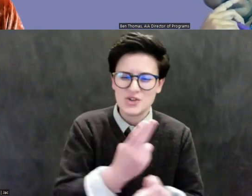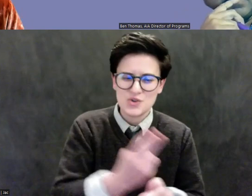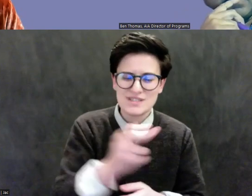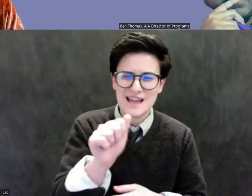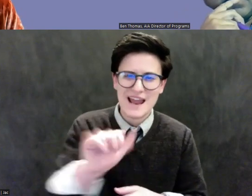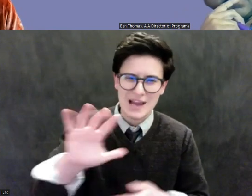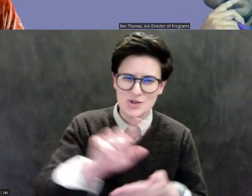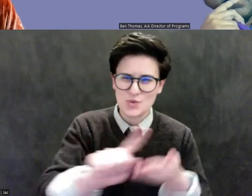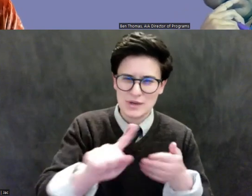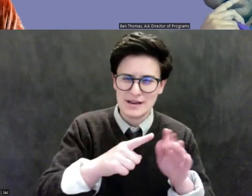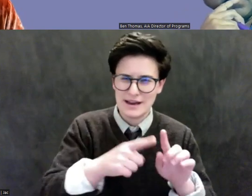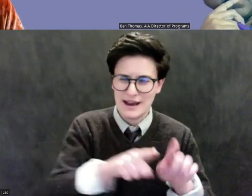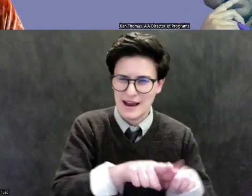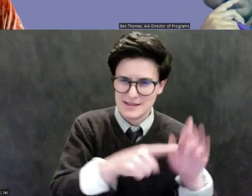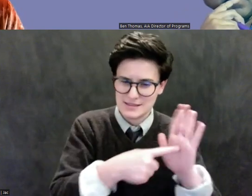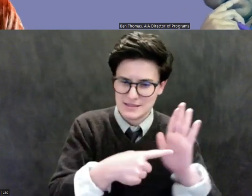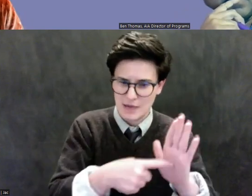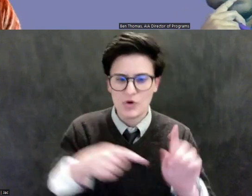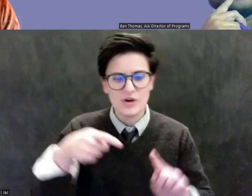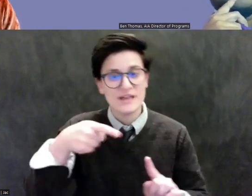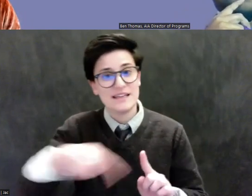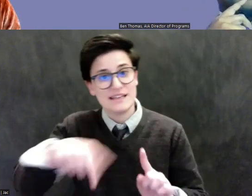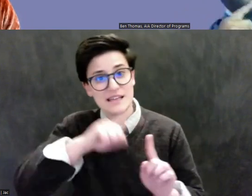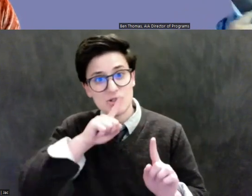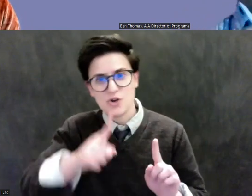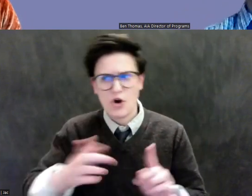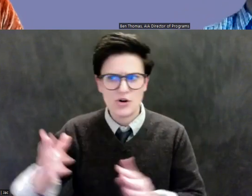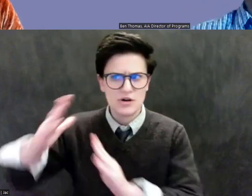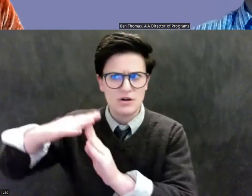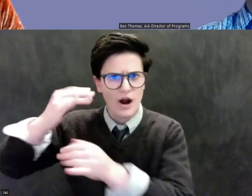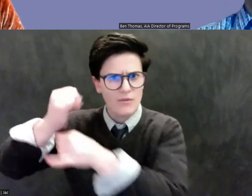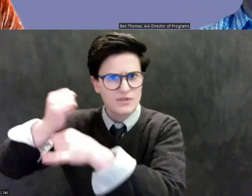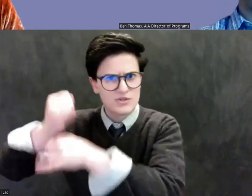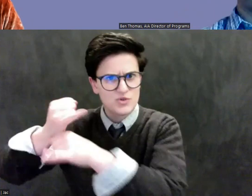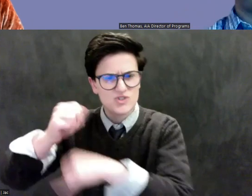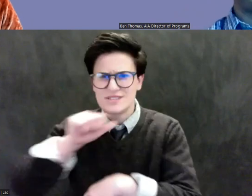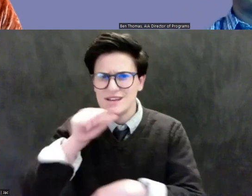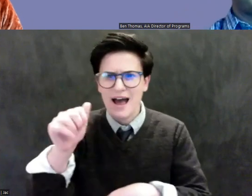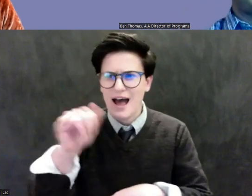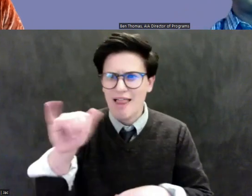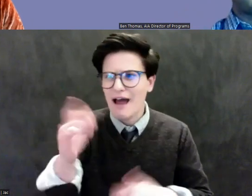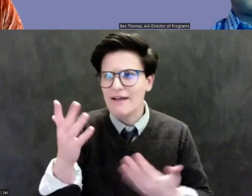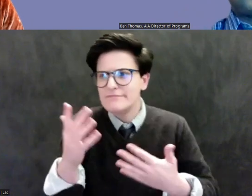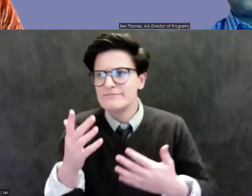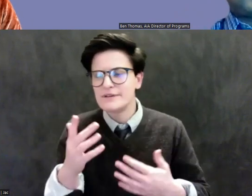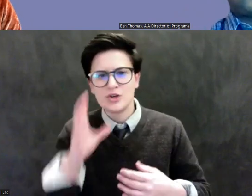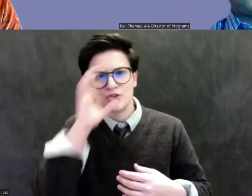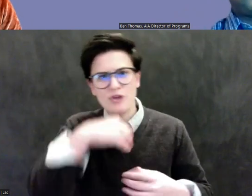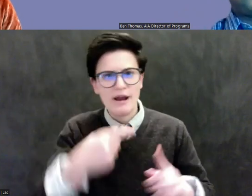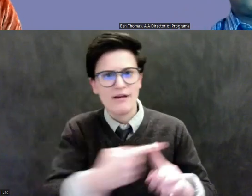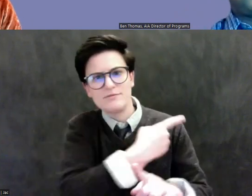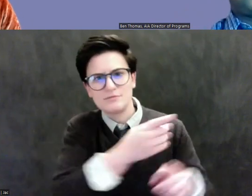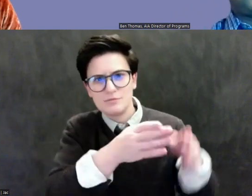top institutions. We're not talking about back alley dealers. We're not talking about anonymous people on eBay. Um,